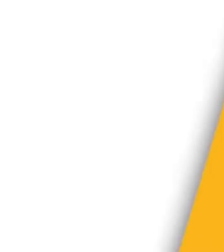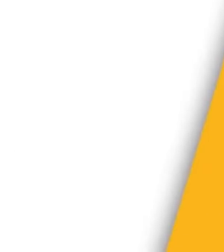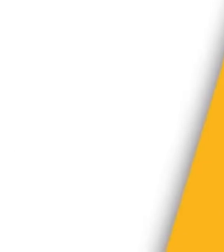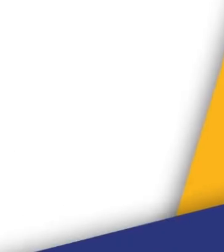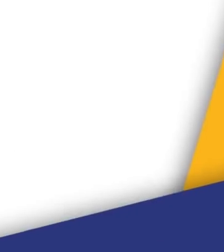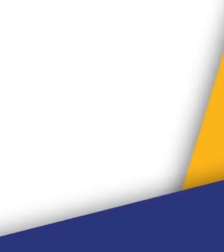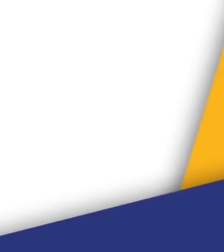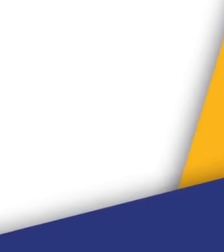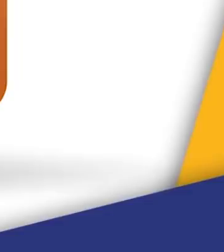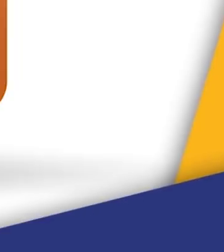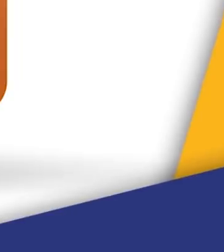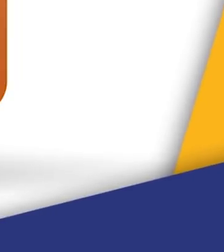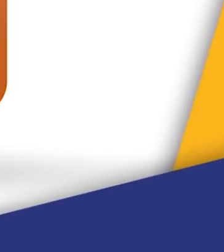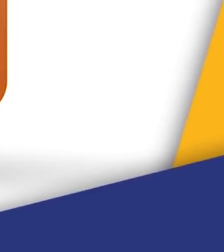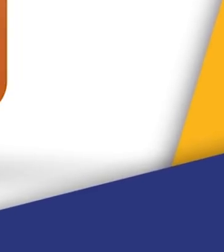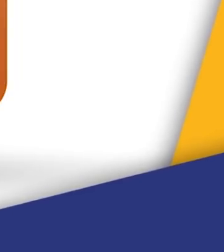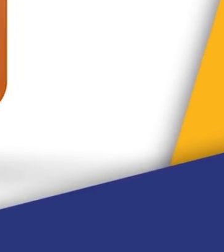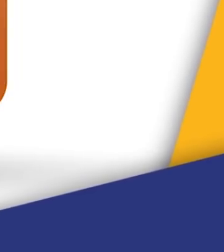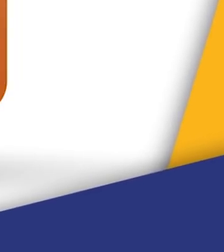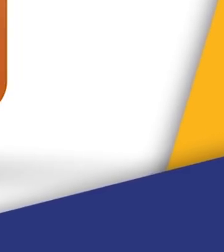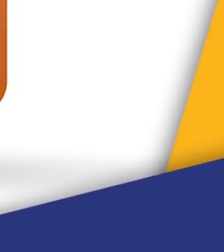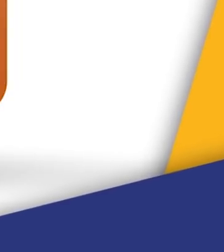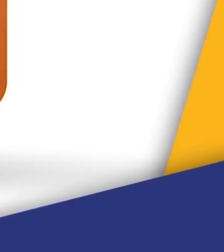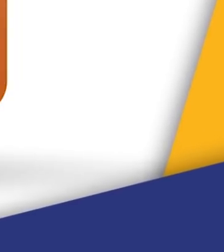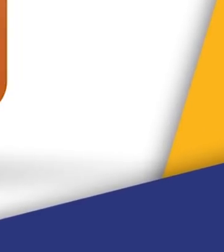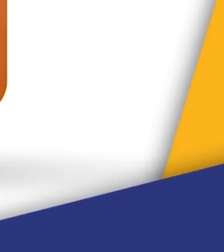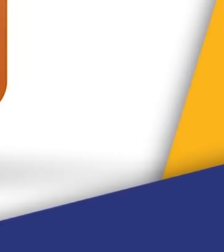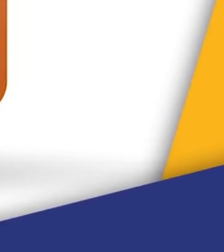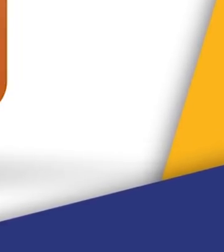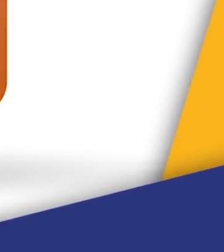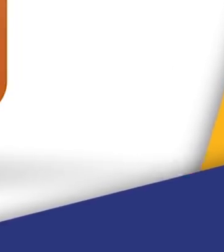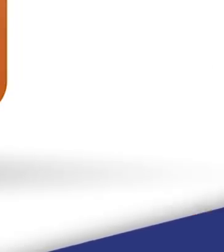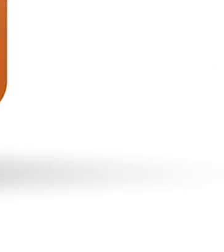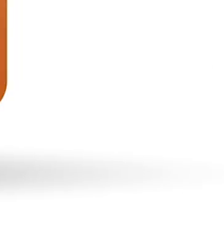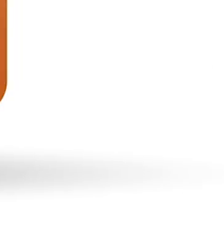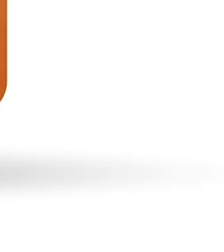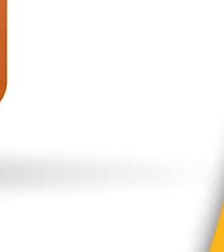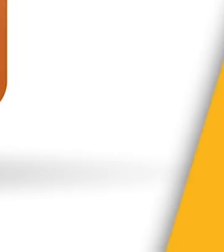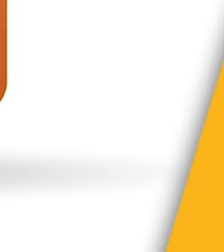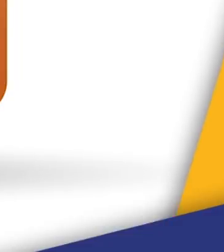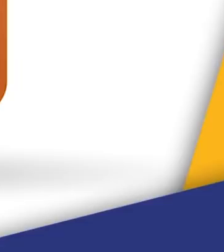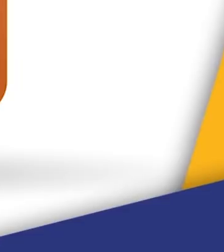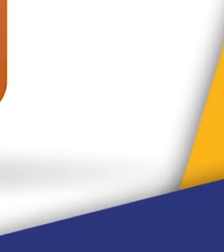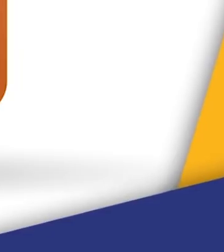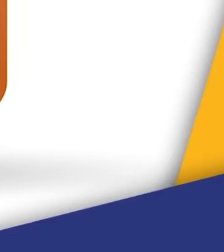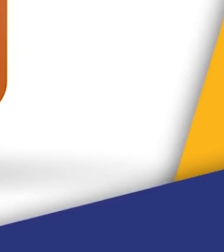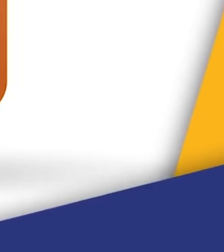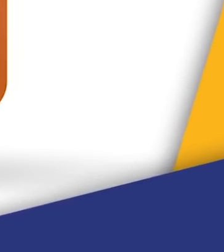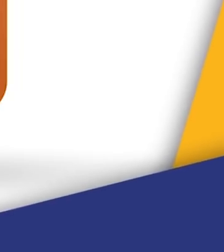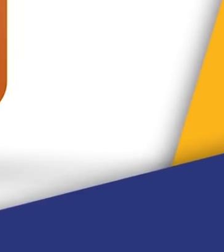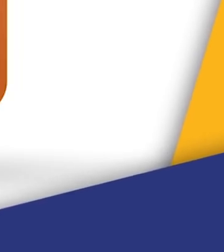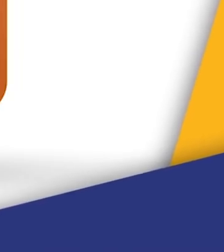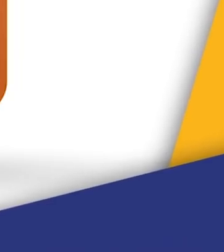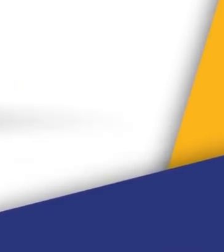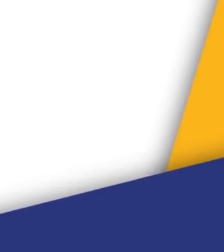ETDP CETA, SABC, MultiChoice and DBE-TV on OpenView Channel 122